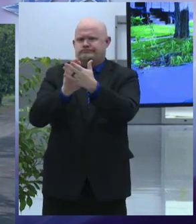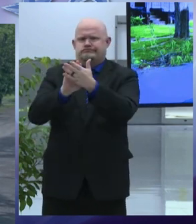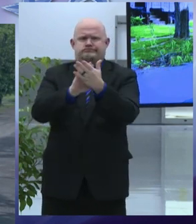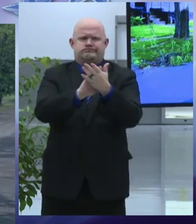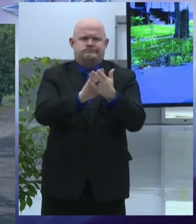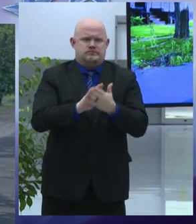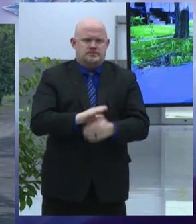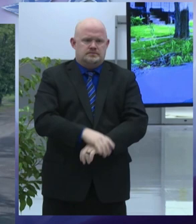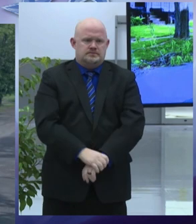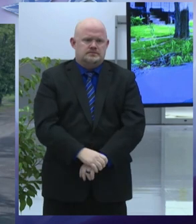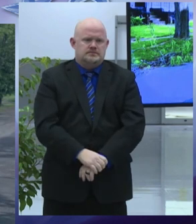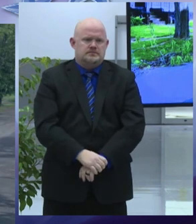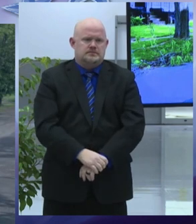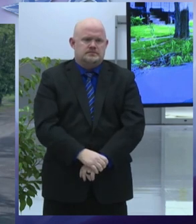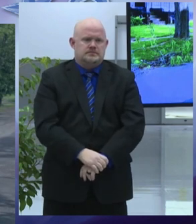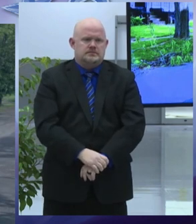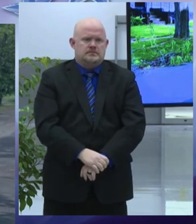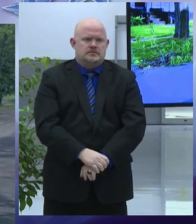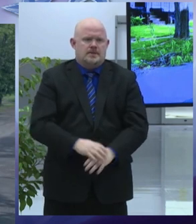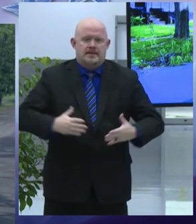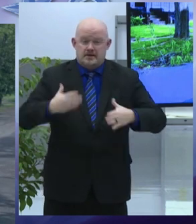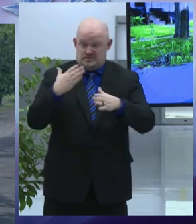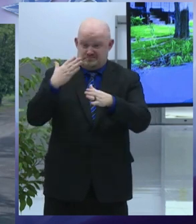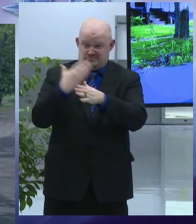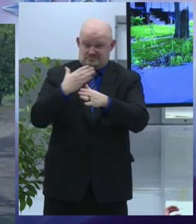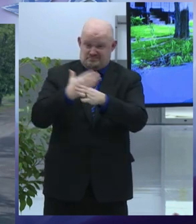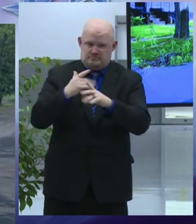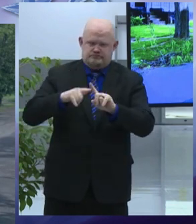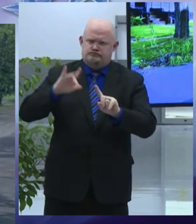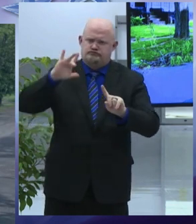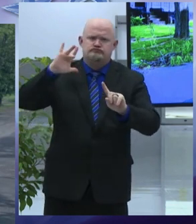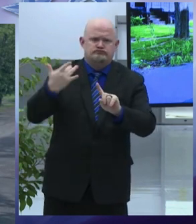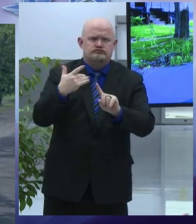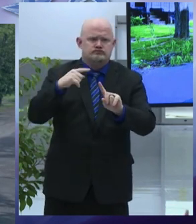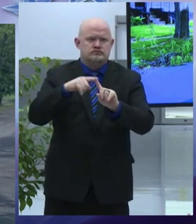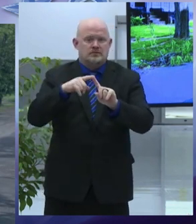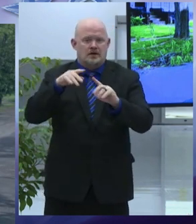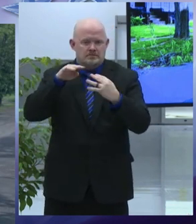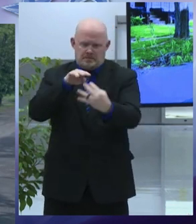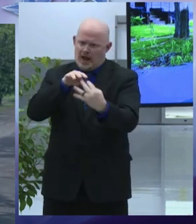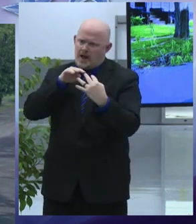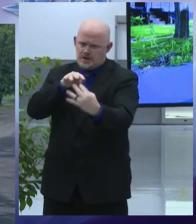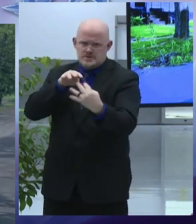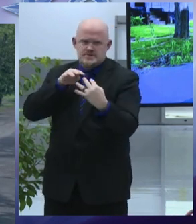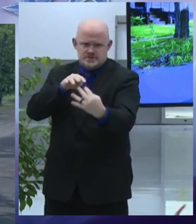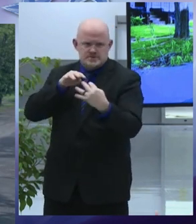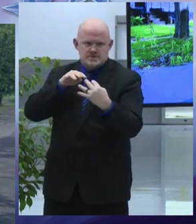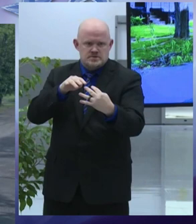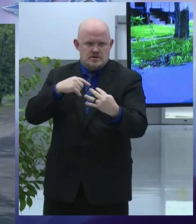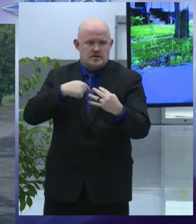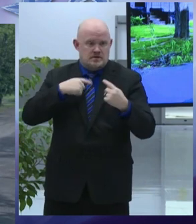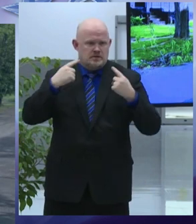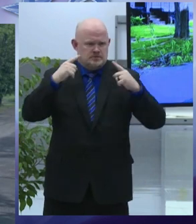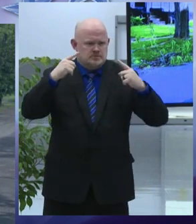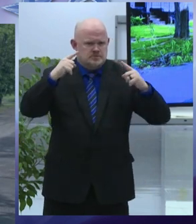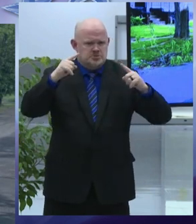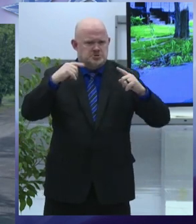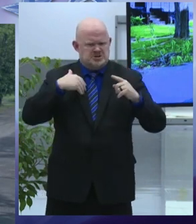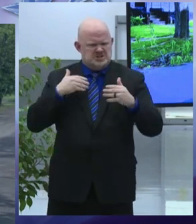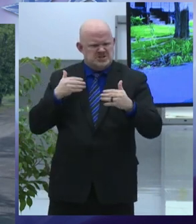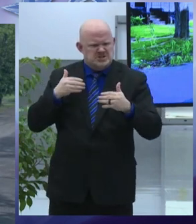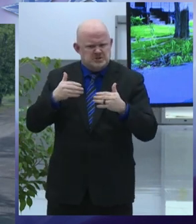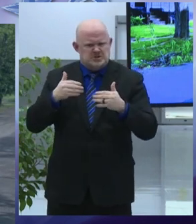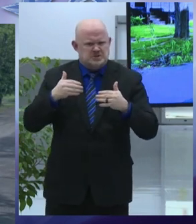down fighting nuisance properties is one of many battles we wage more effectively because of the strong leadership of corporation council kristin smith